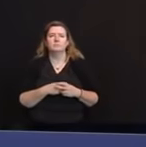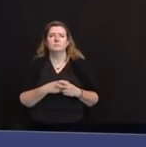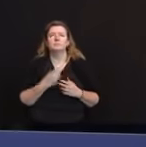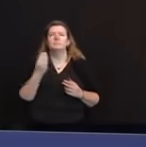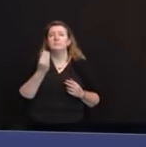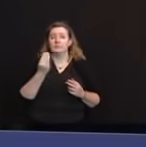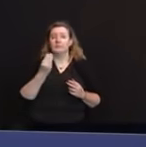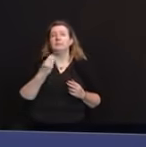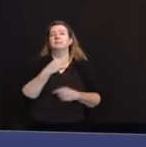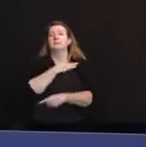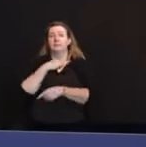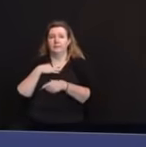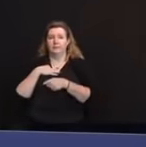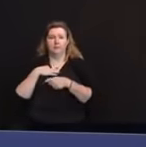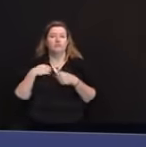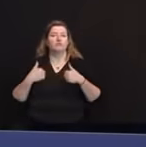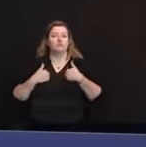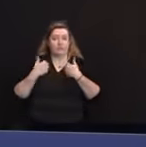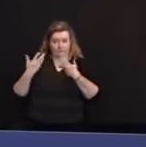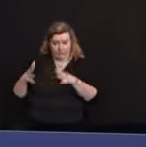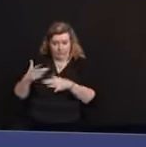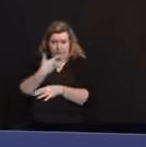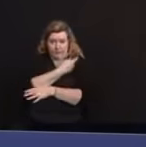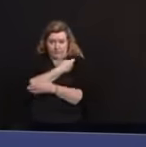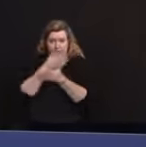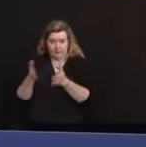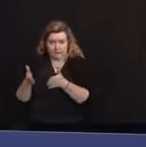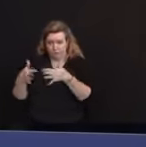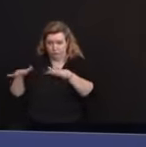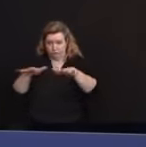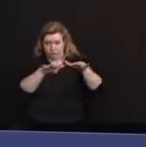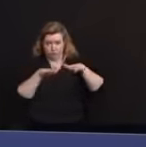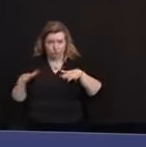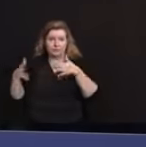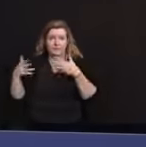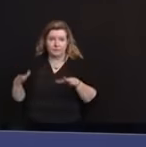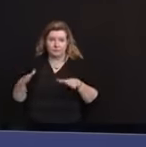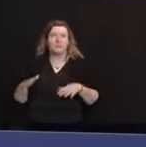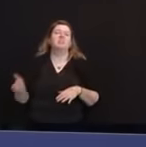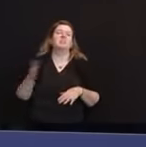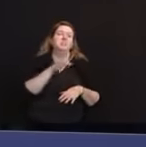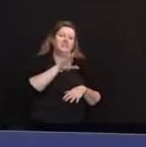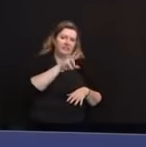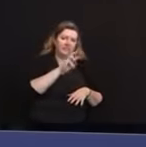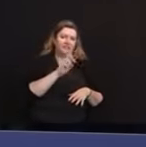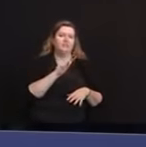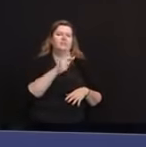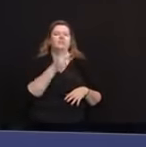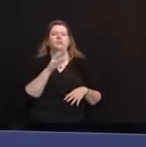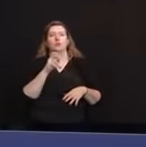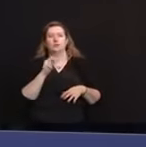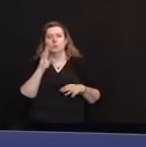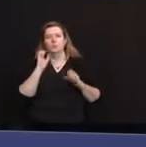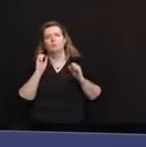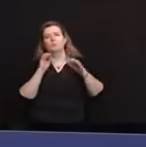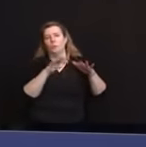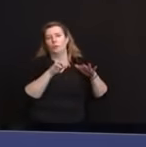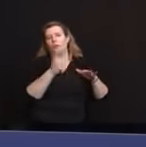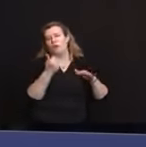CVS and Walgreens will begin to vaccinate thousands of residents and staff in other congregate settings,